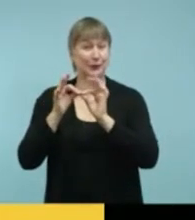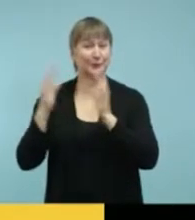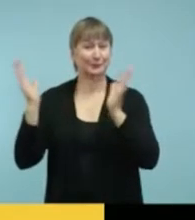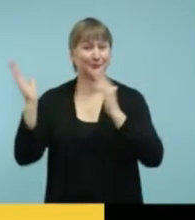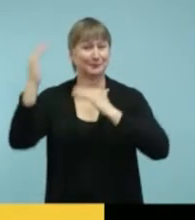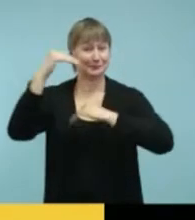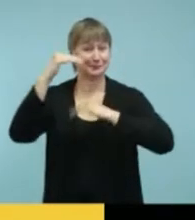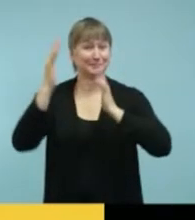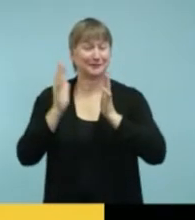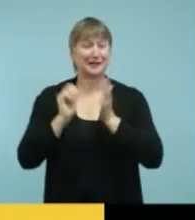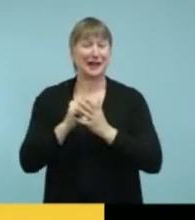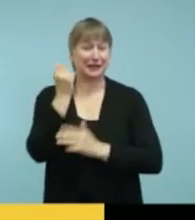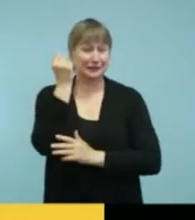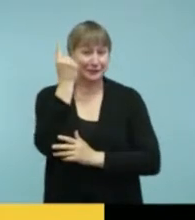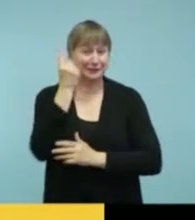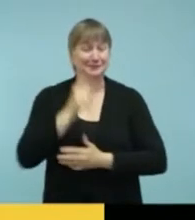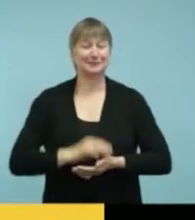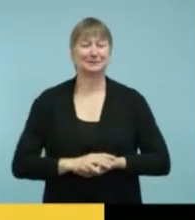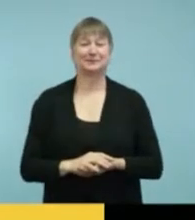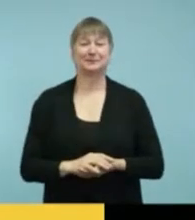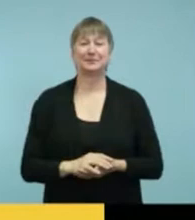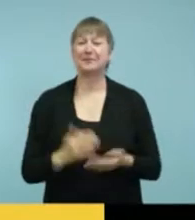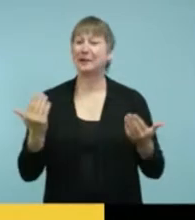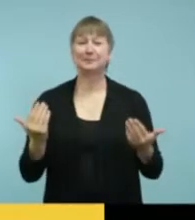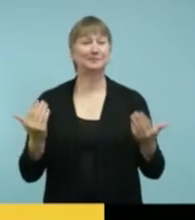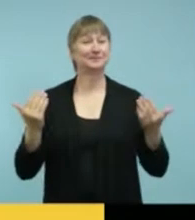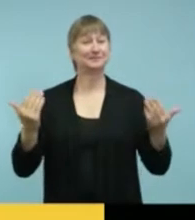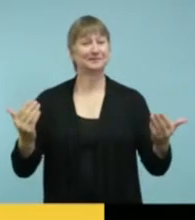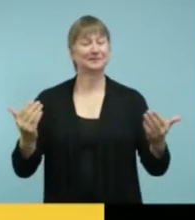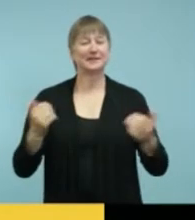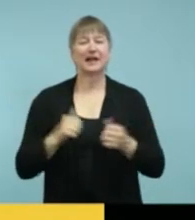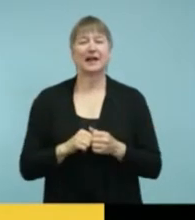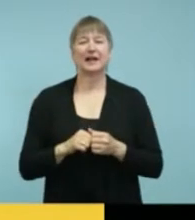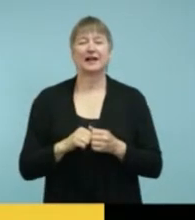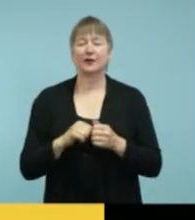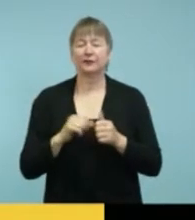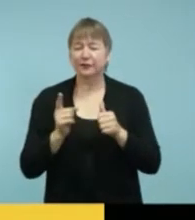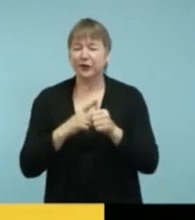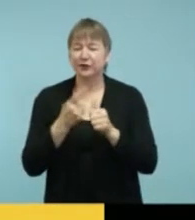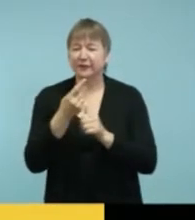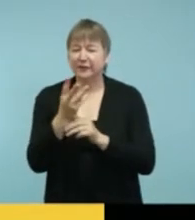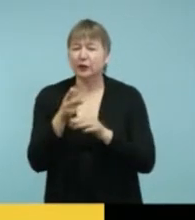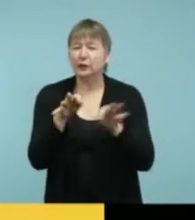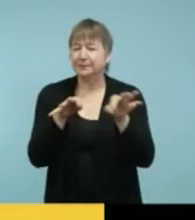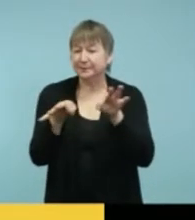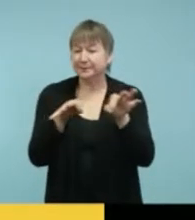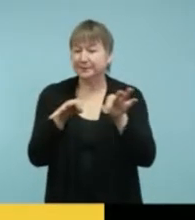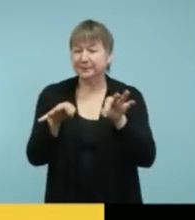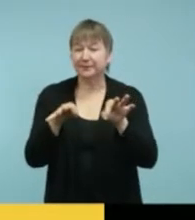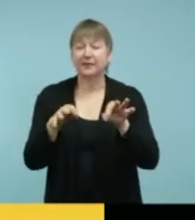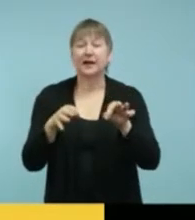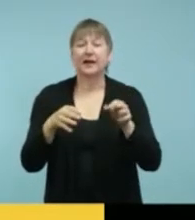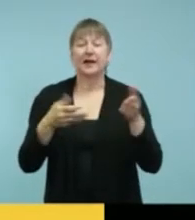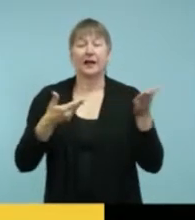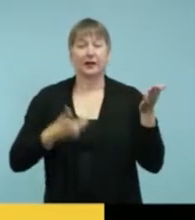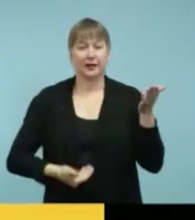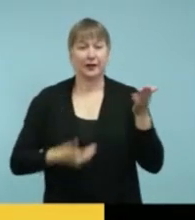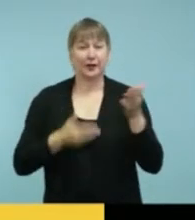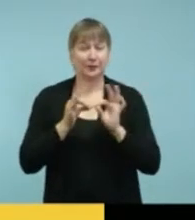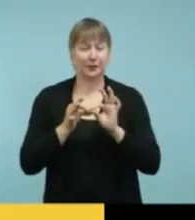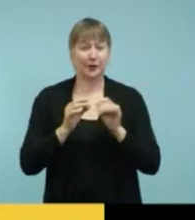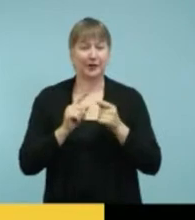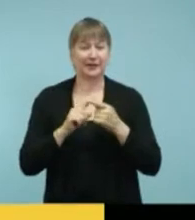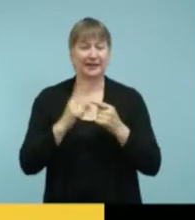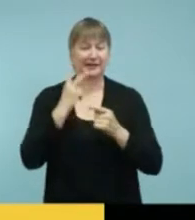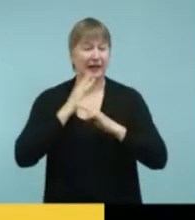to follow me. So, let me do a little bit of housekeeping. So, the interpreter looks like she's blocking a